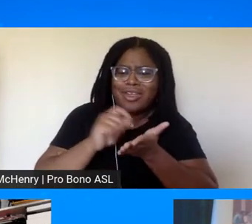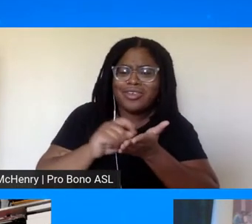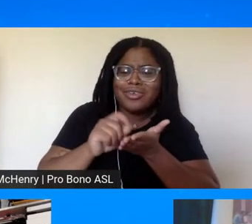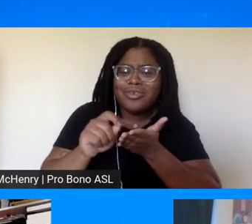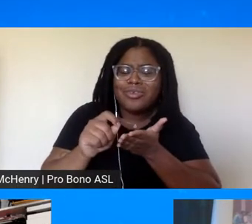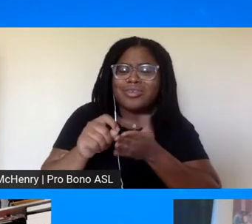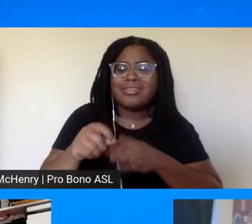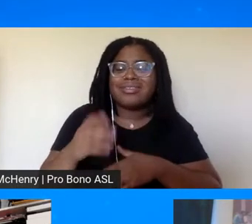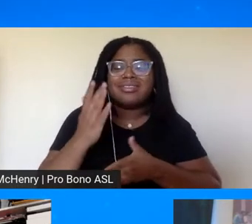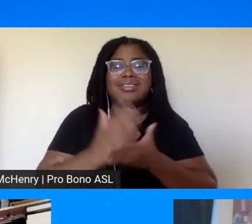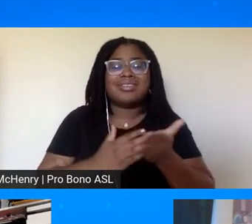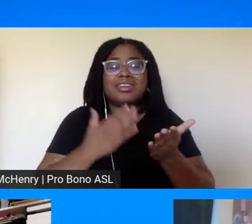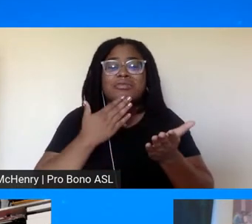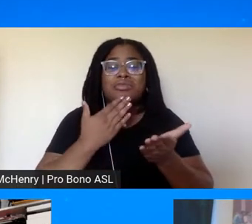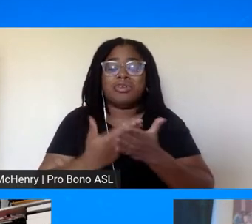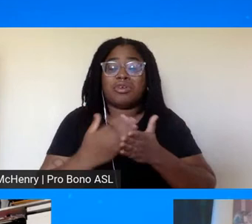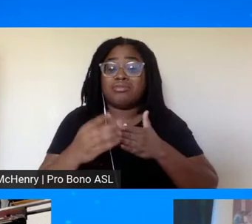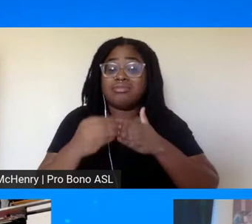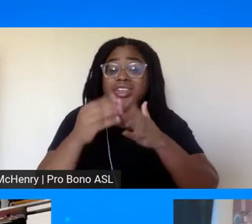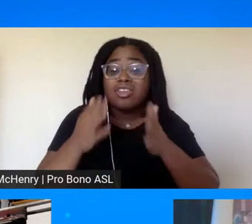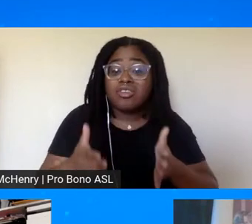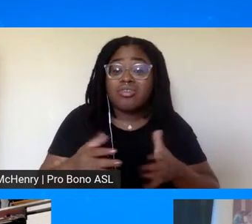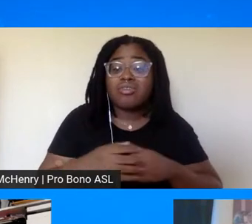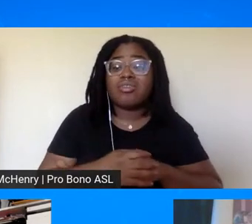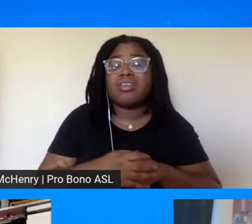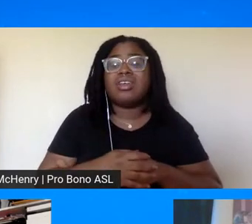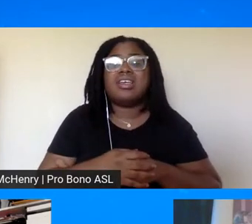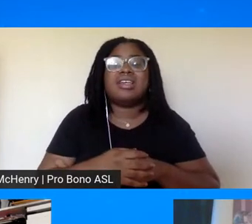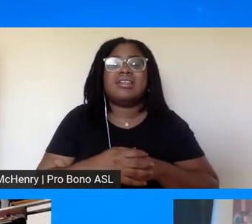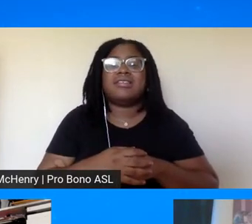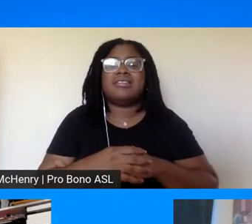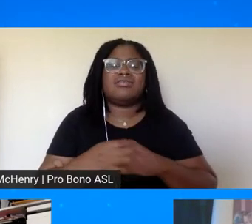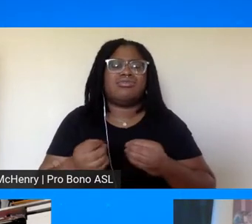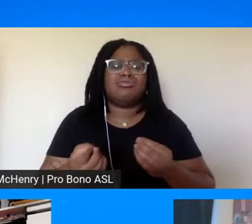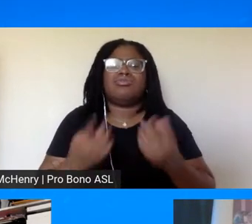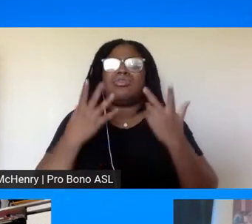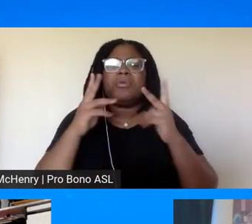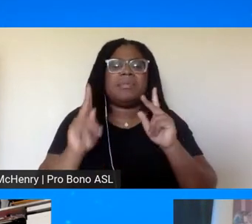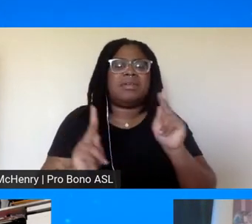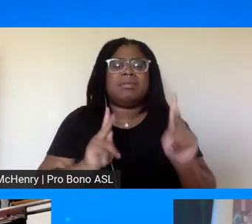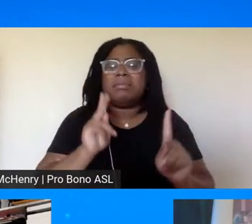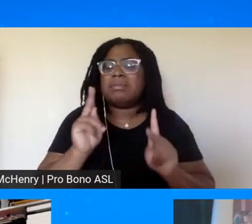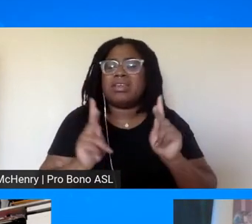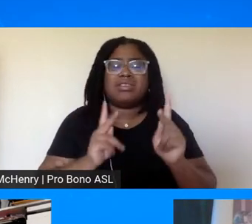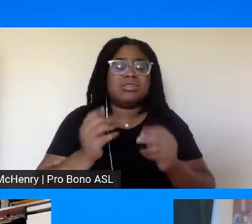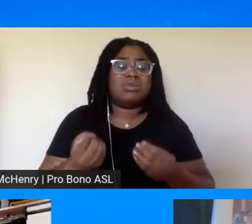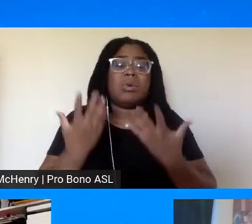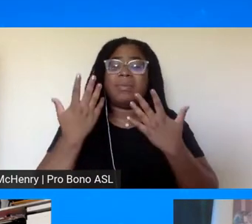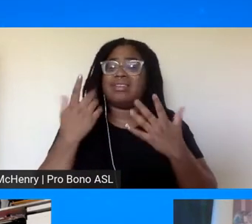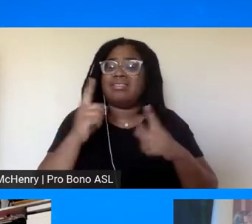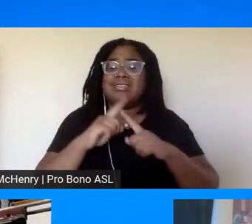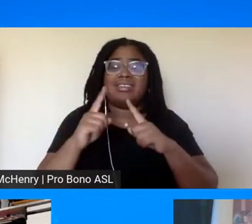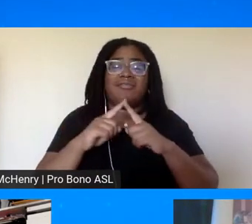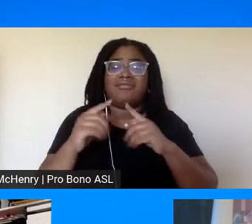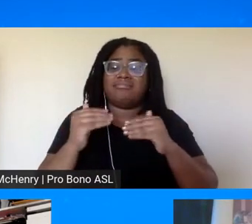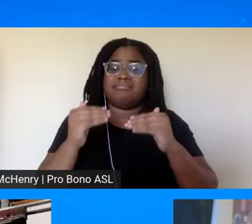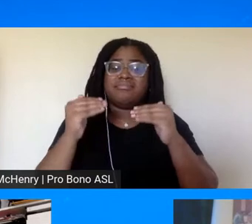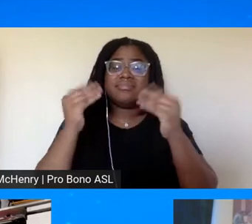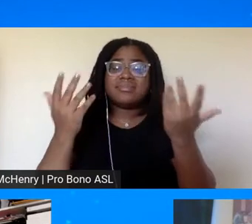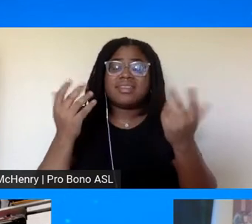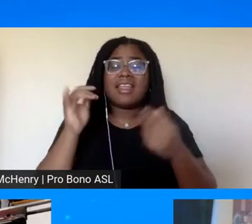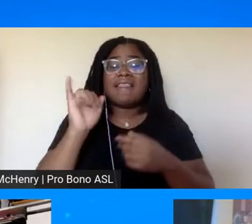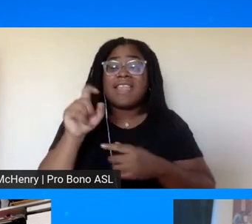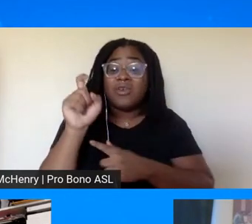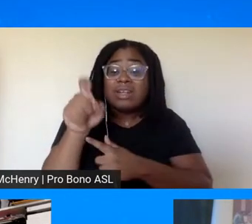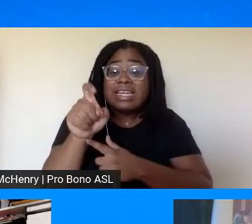some people are great mobilizers. Uh, they're just so many people. There's just so many elements, uh, that, that are